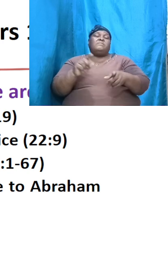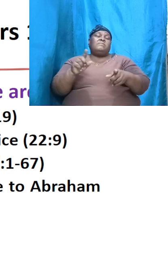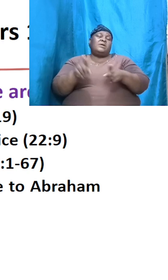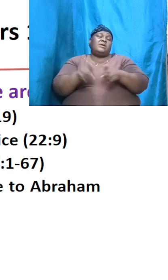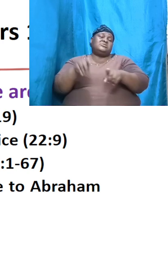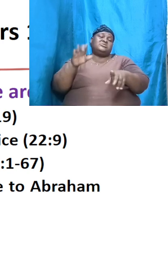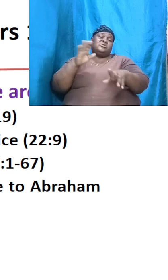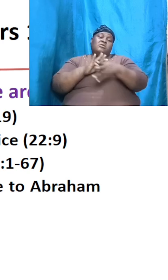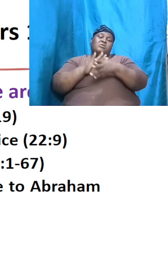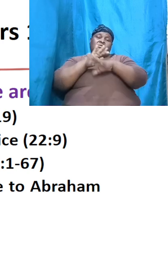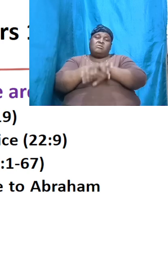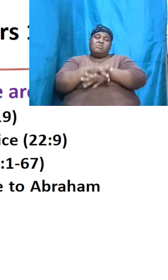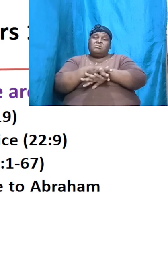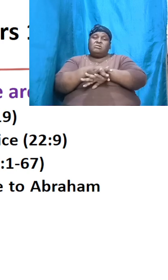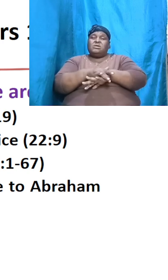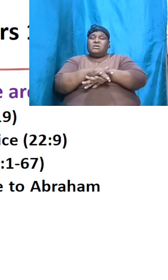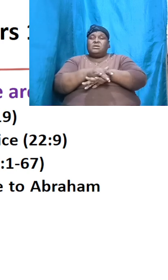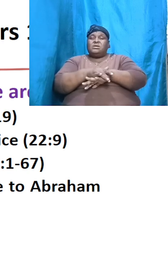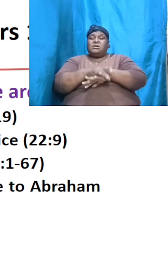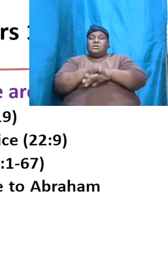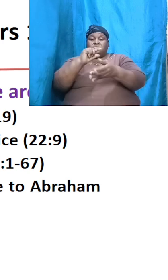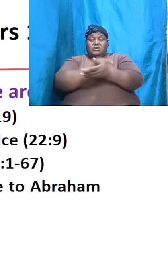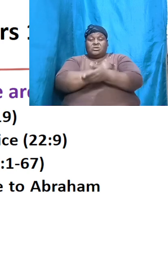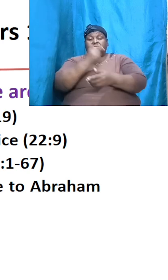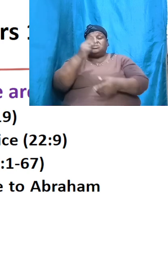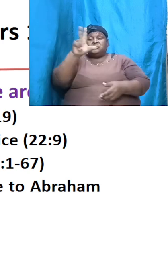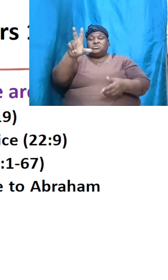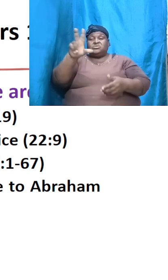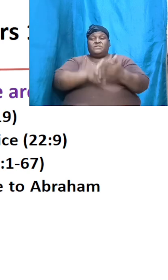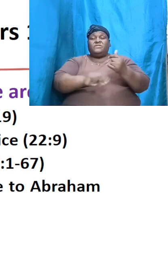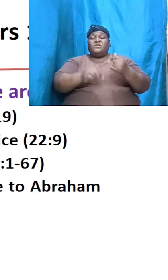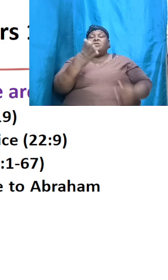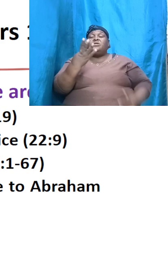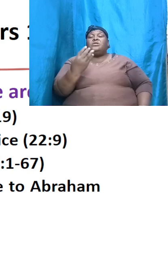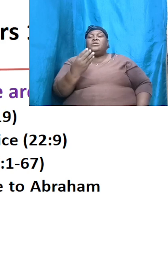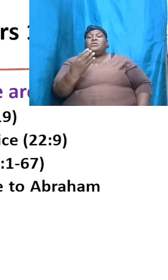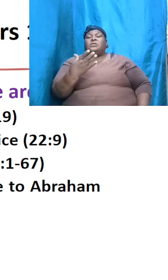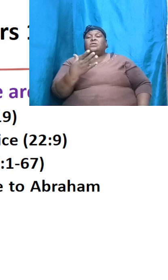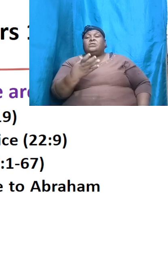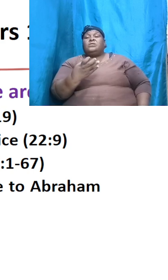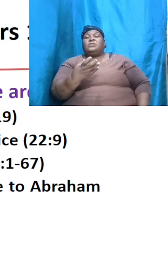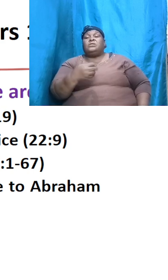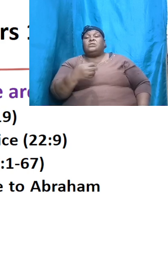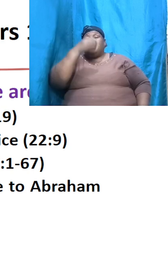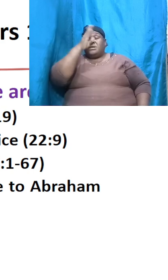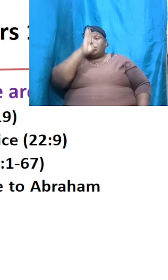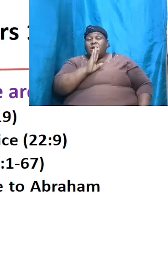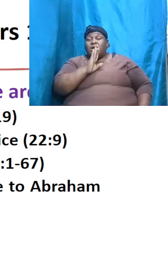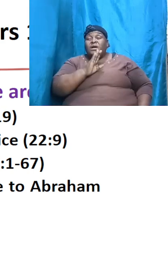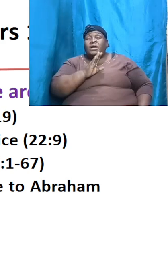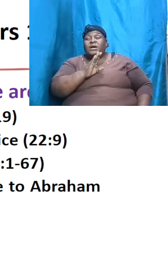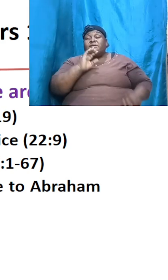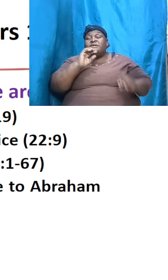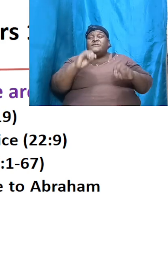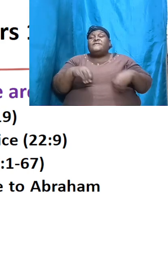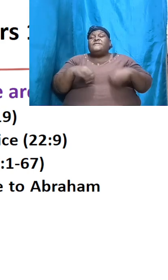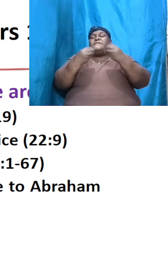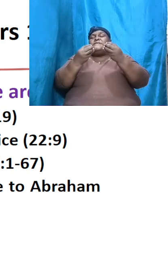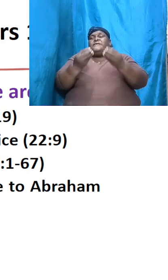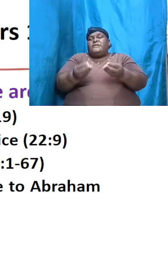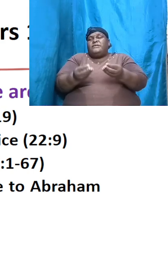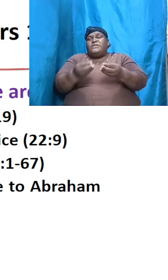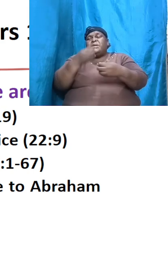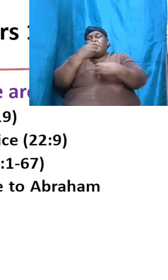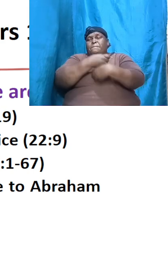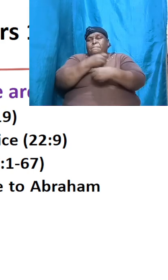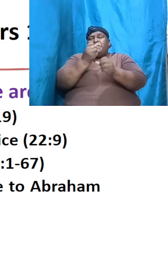as there Genesis 3 verse 15 as early as from there God was giving his hints and